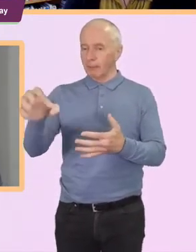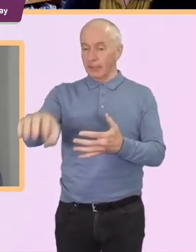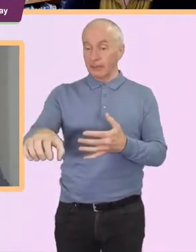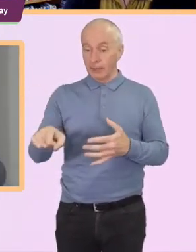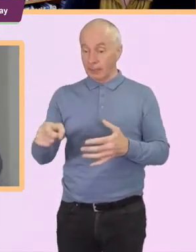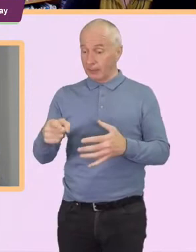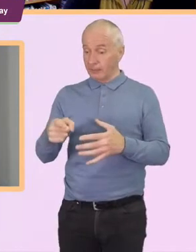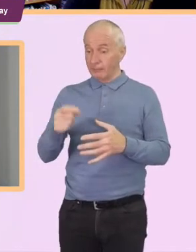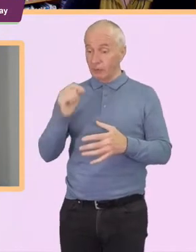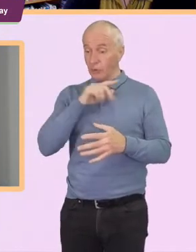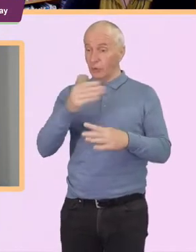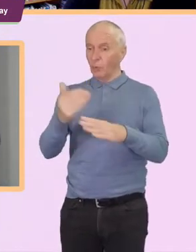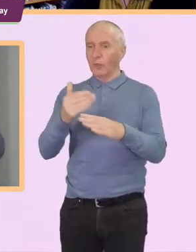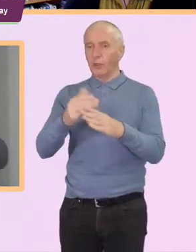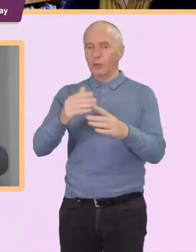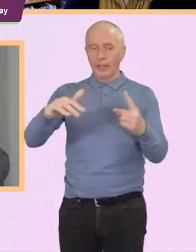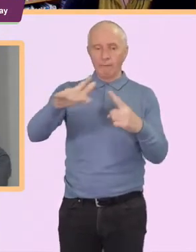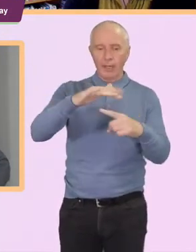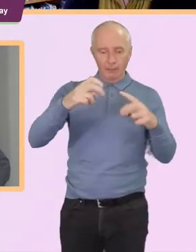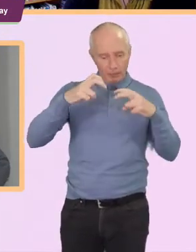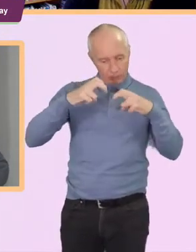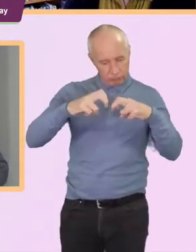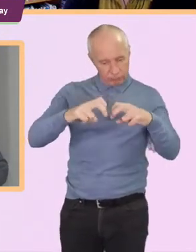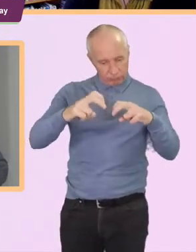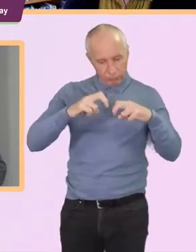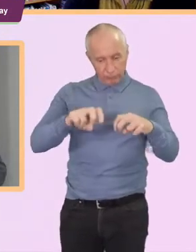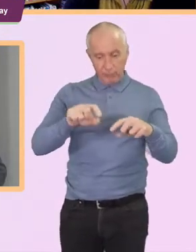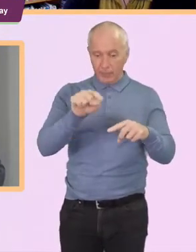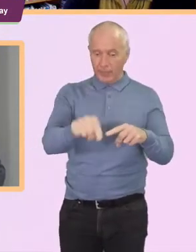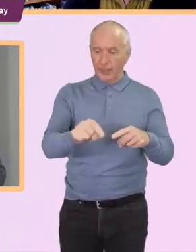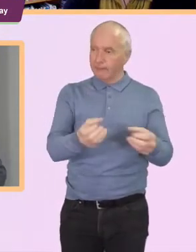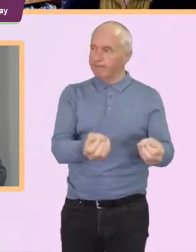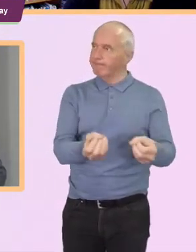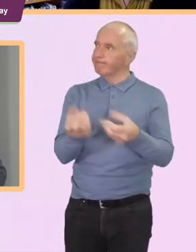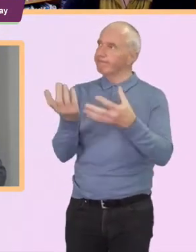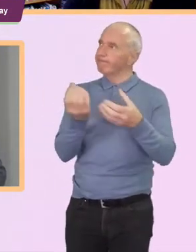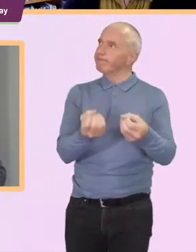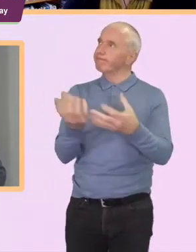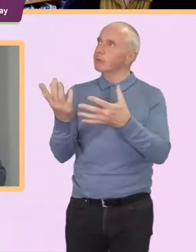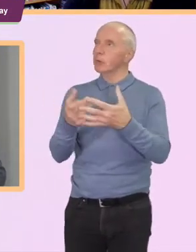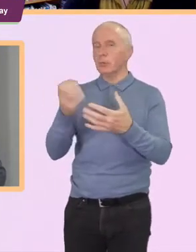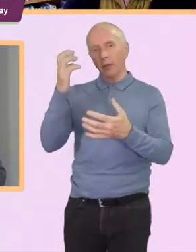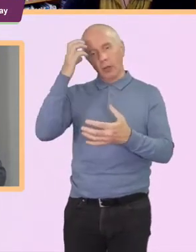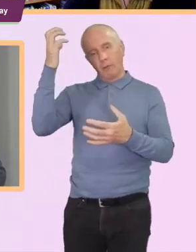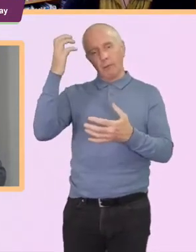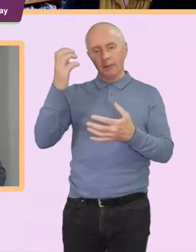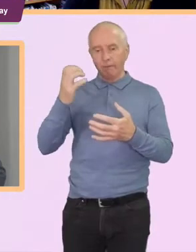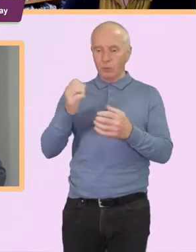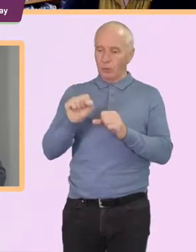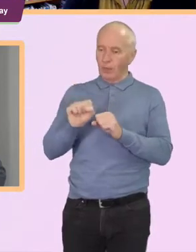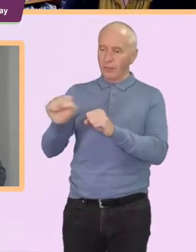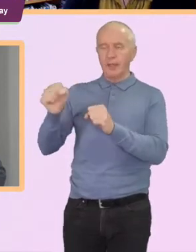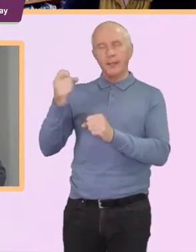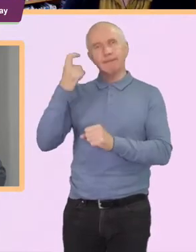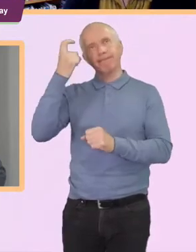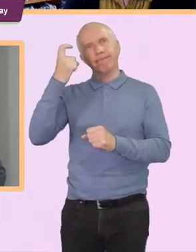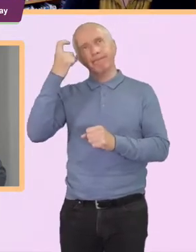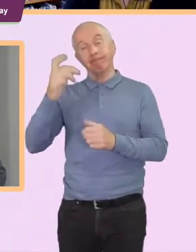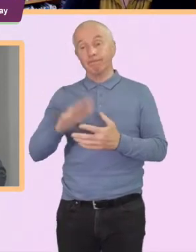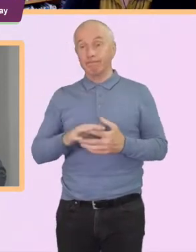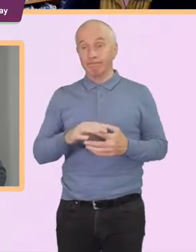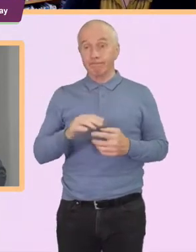research which was being fed to the government for their thinking and so that reminds me that